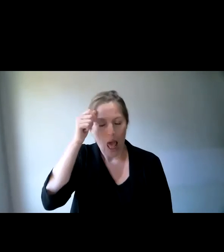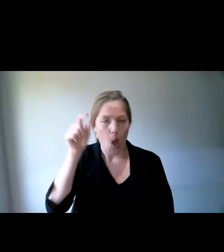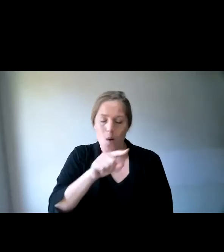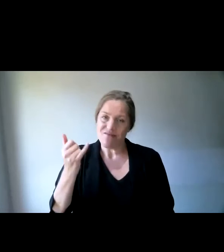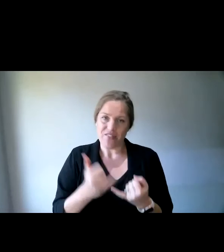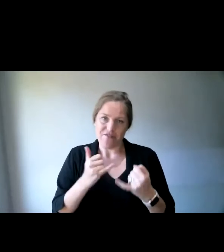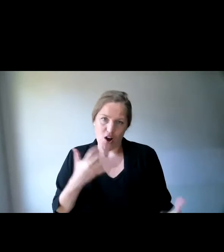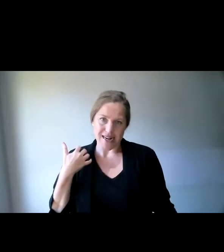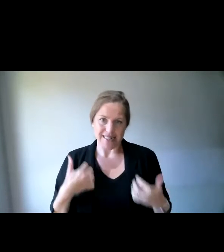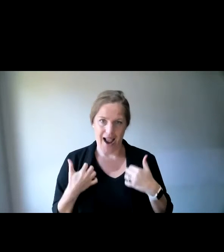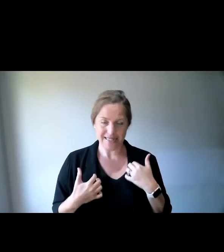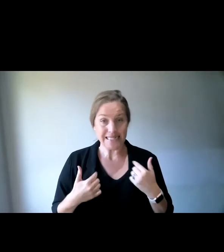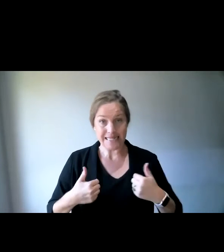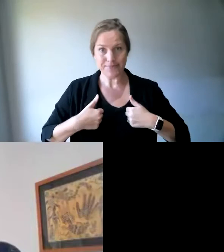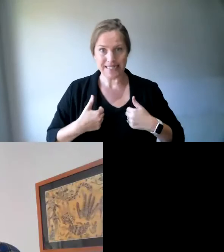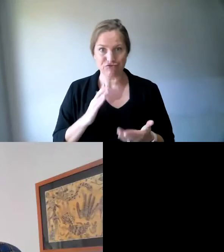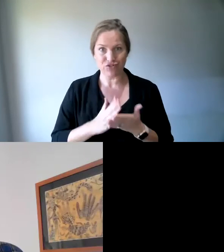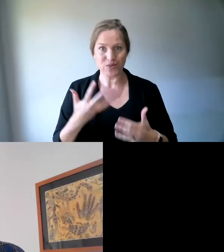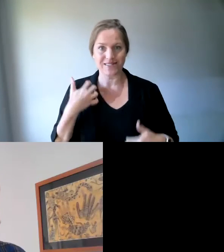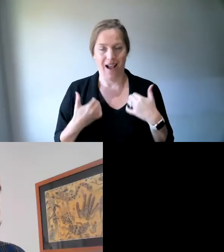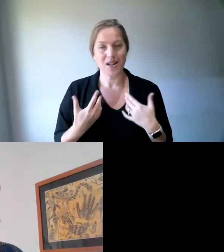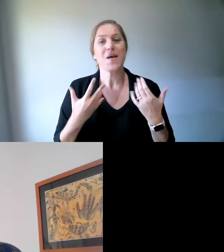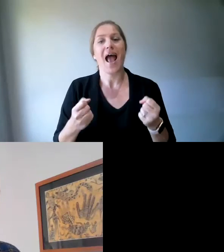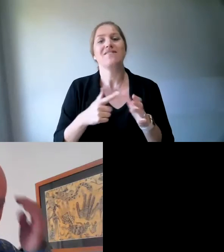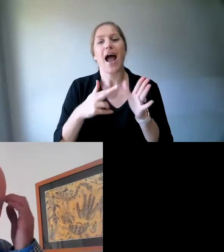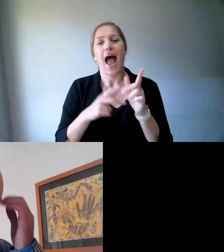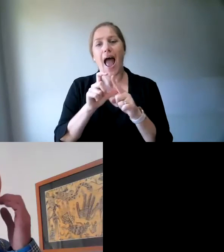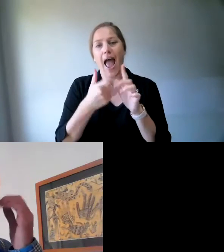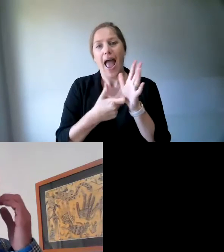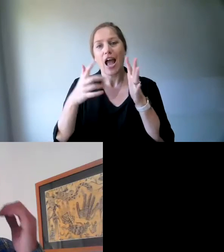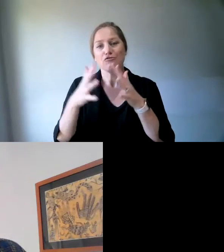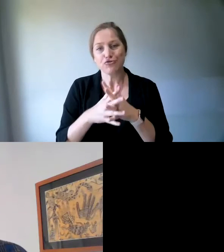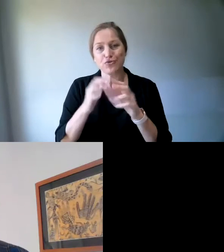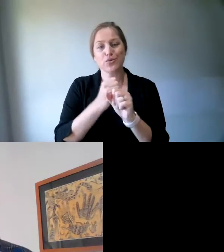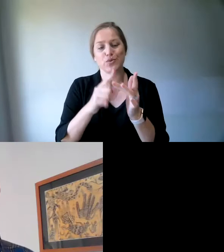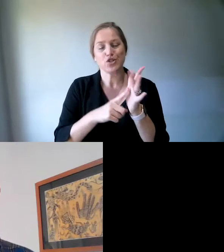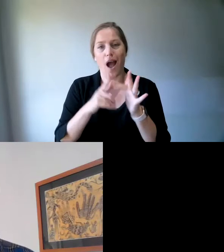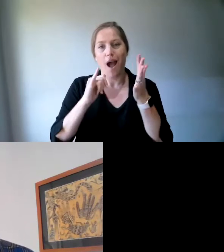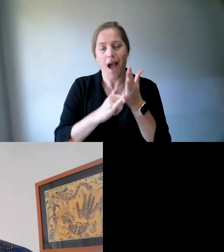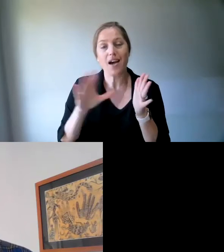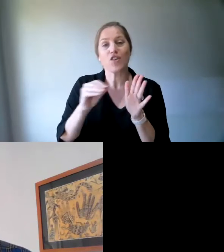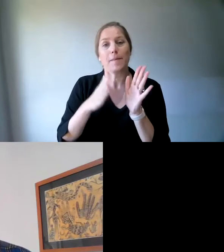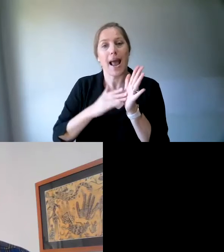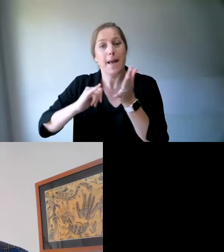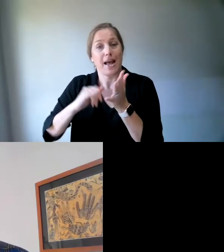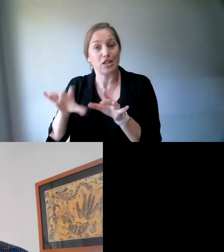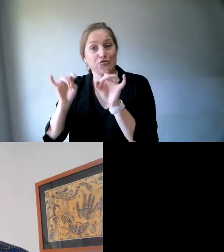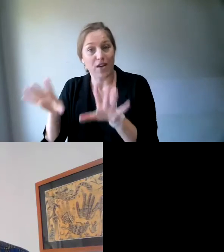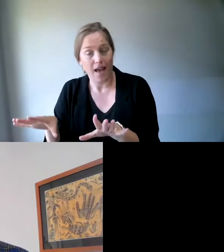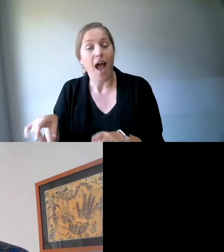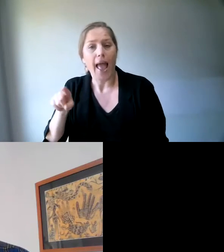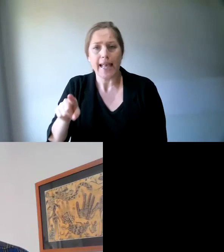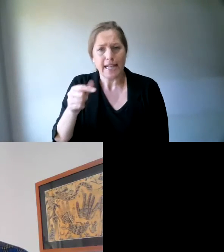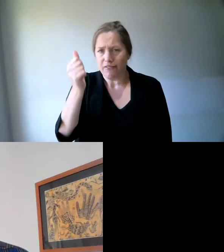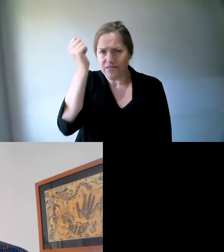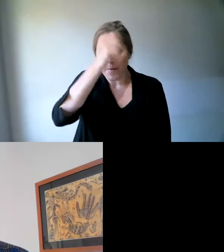I am. Is Andrew Giles from MS Australia, who is no stranger at all to the assistive technology for all campaign. I